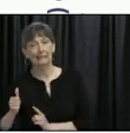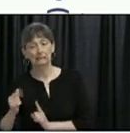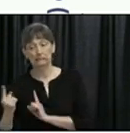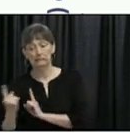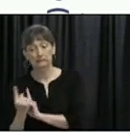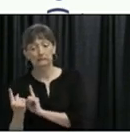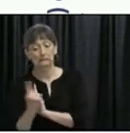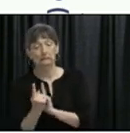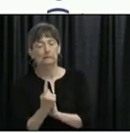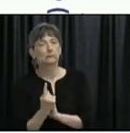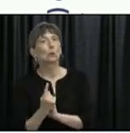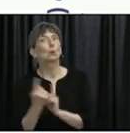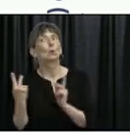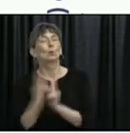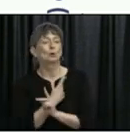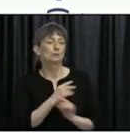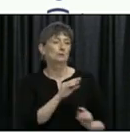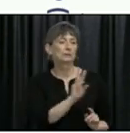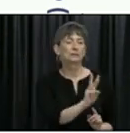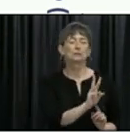what you really want to do is to keep the contacts as low as possible.